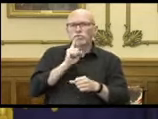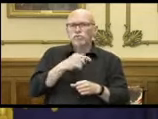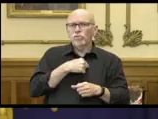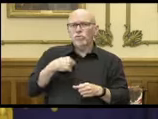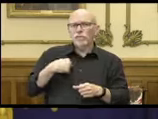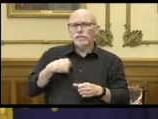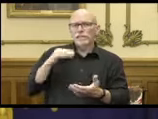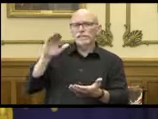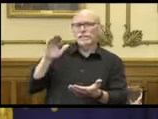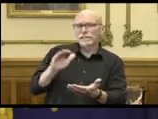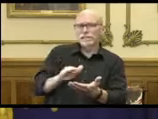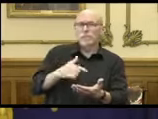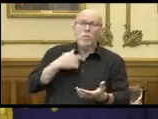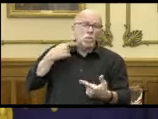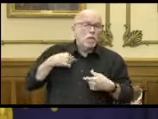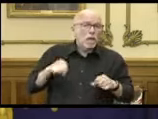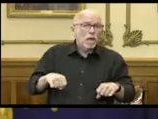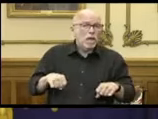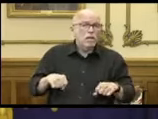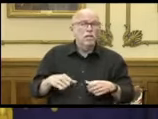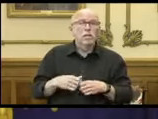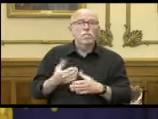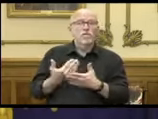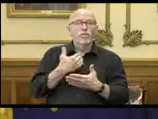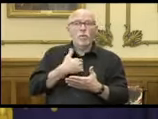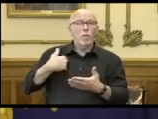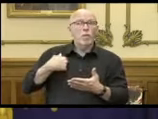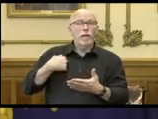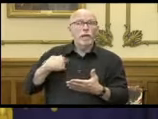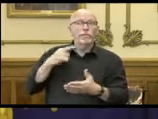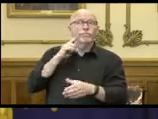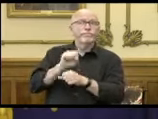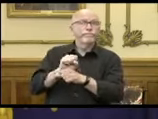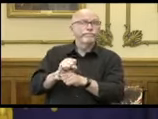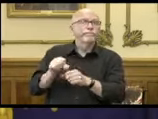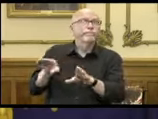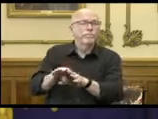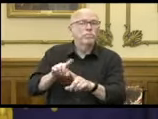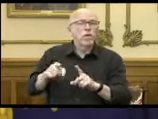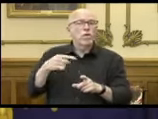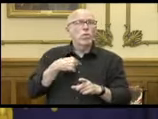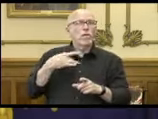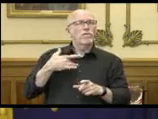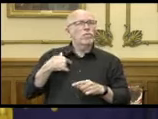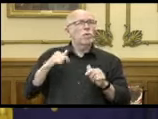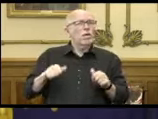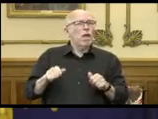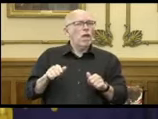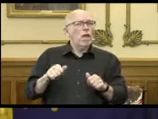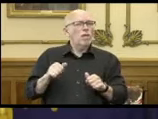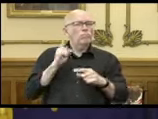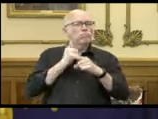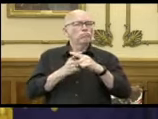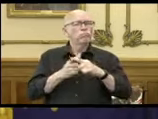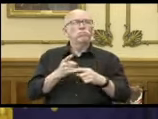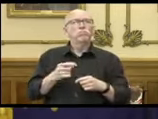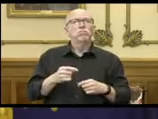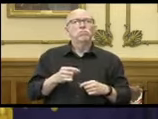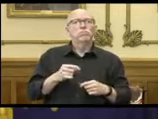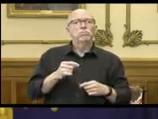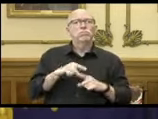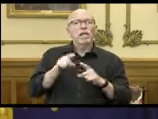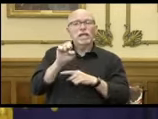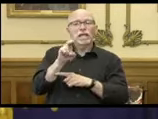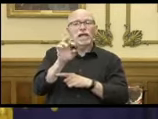we bend it down. We think we can before we have to go there, but that's really where the enforcement comes